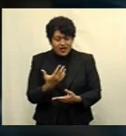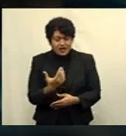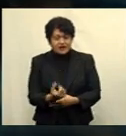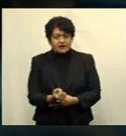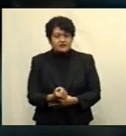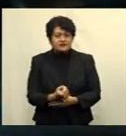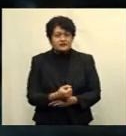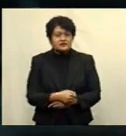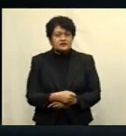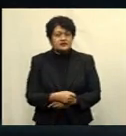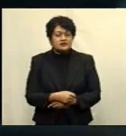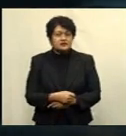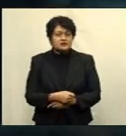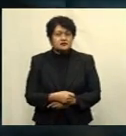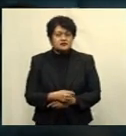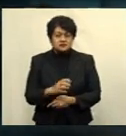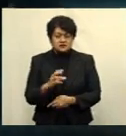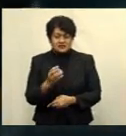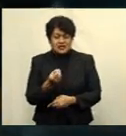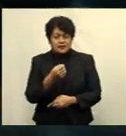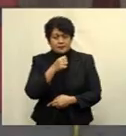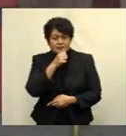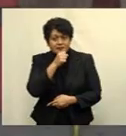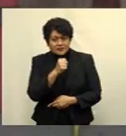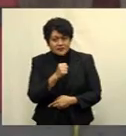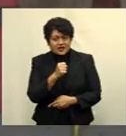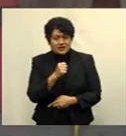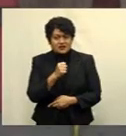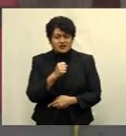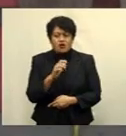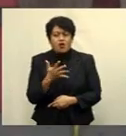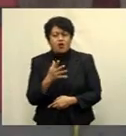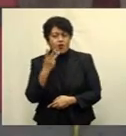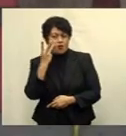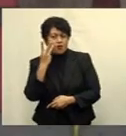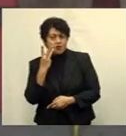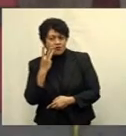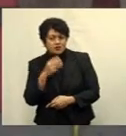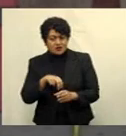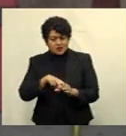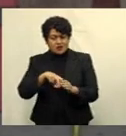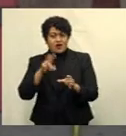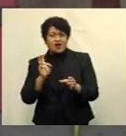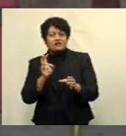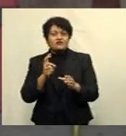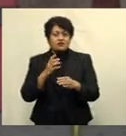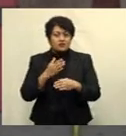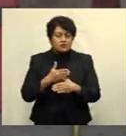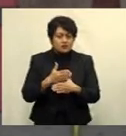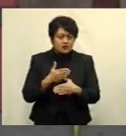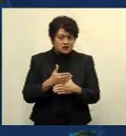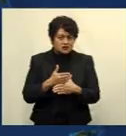Some of them, the men are laid off or the woman is laid off from her work. And there's